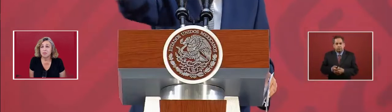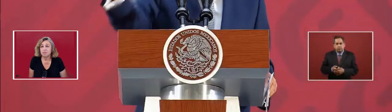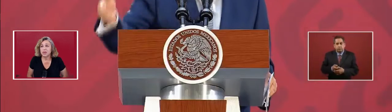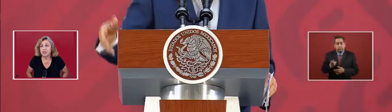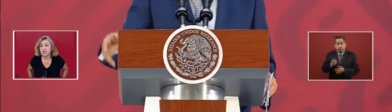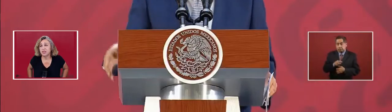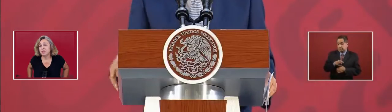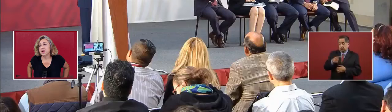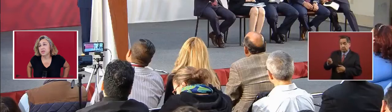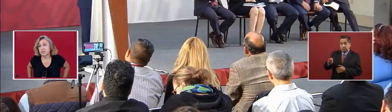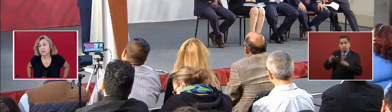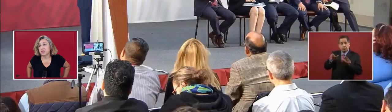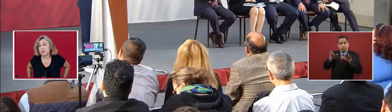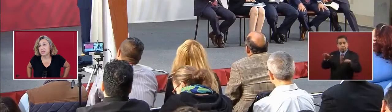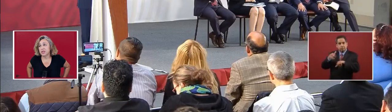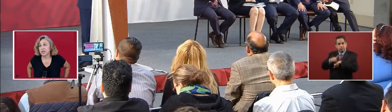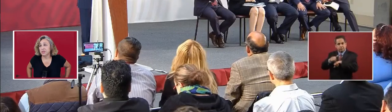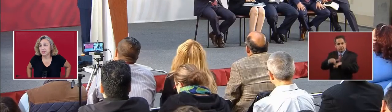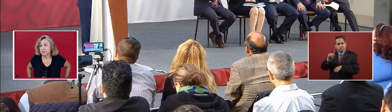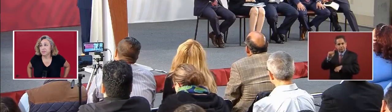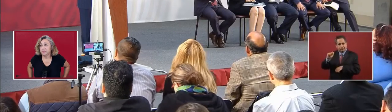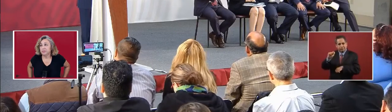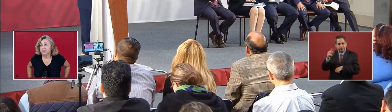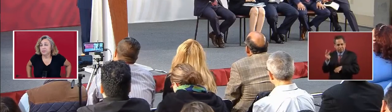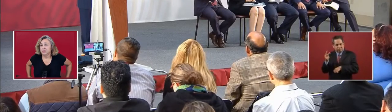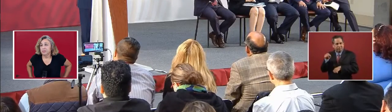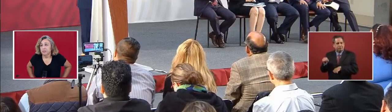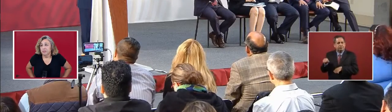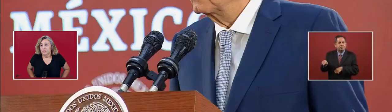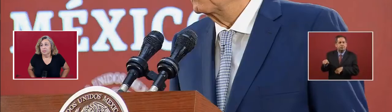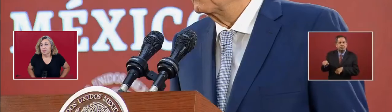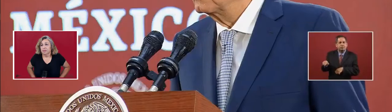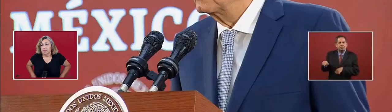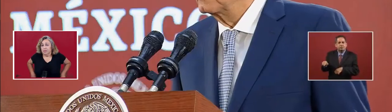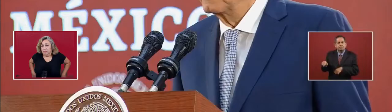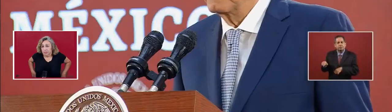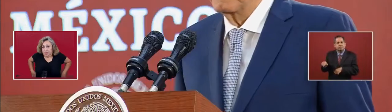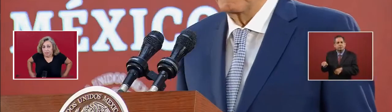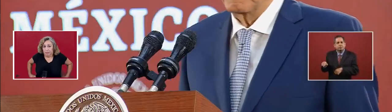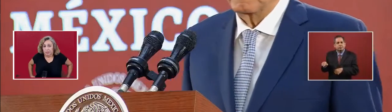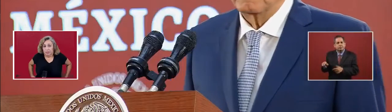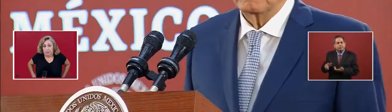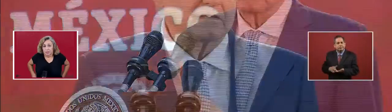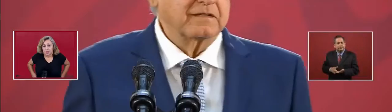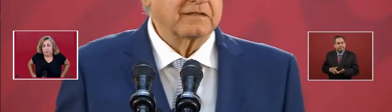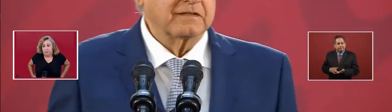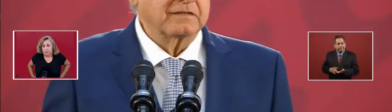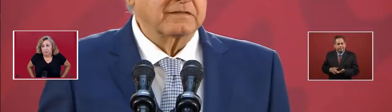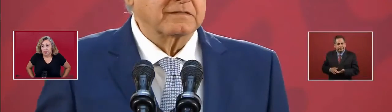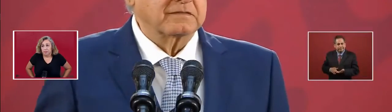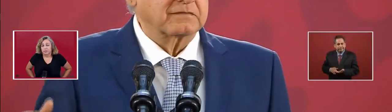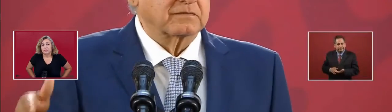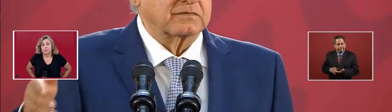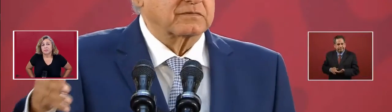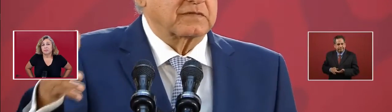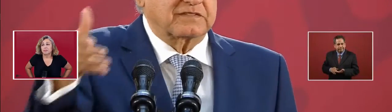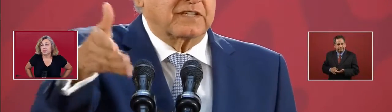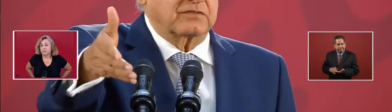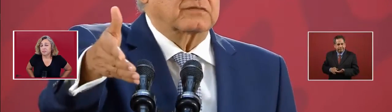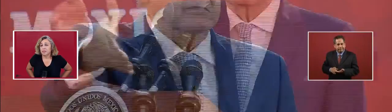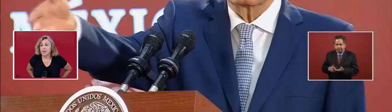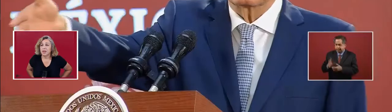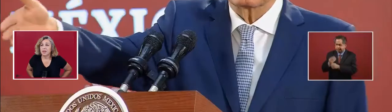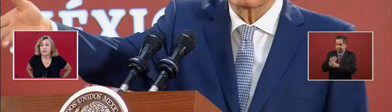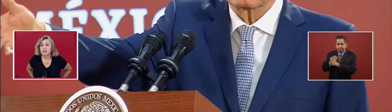But the terminal, number two, they